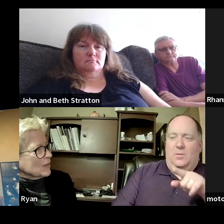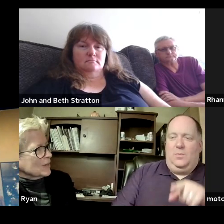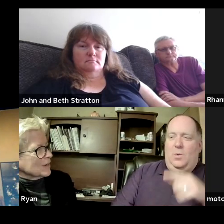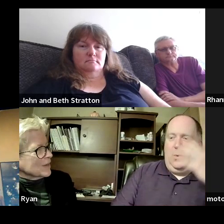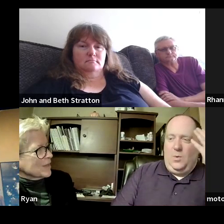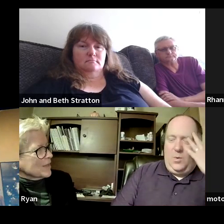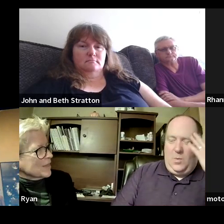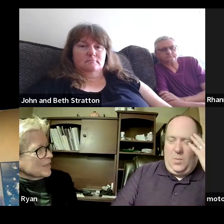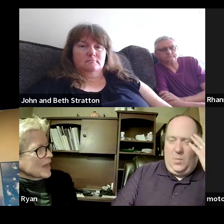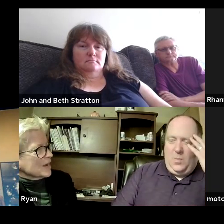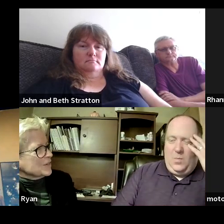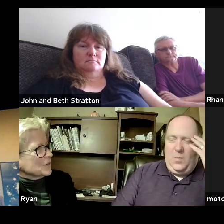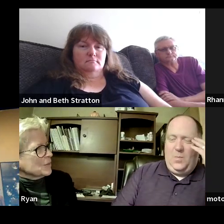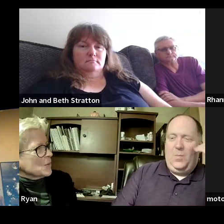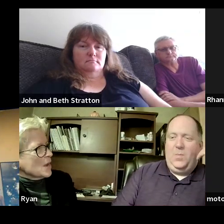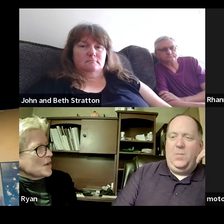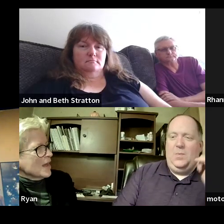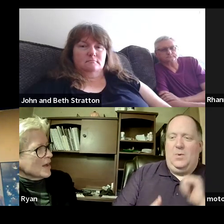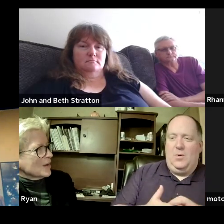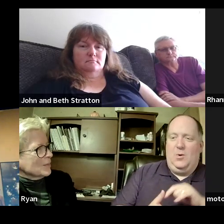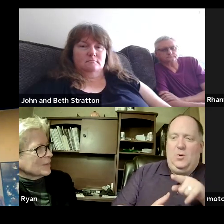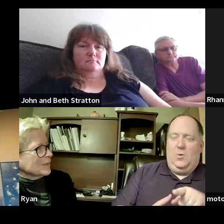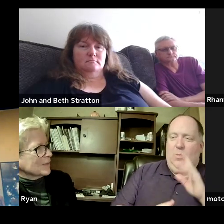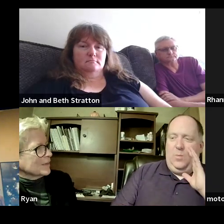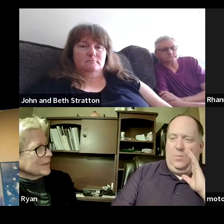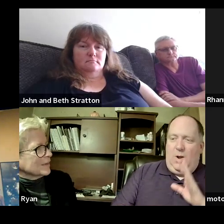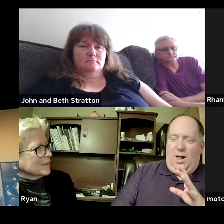make sure that you know